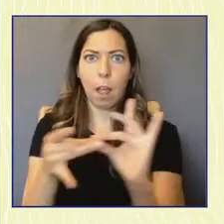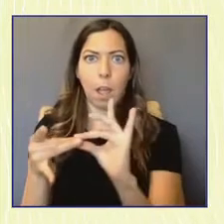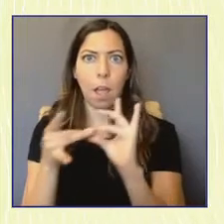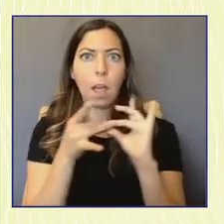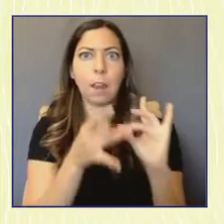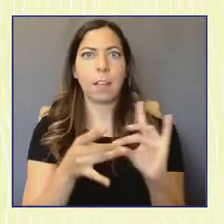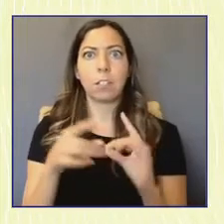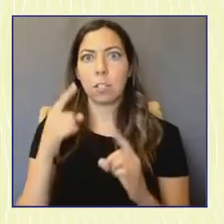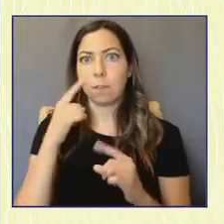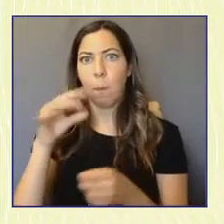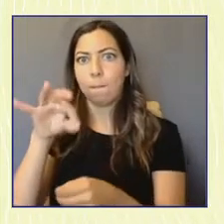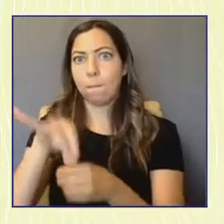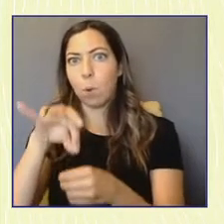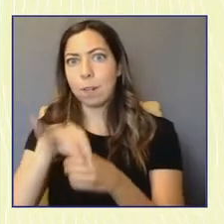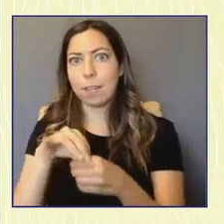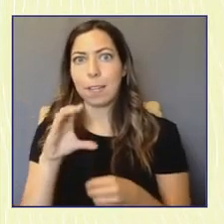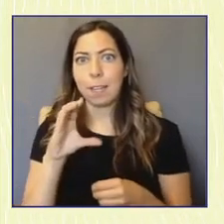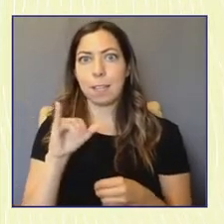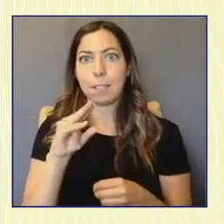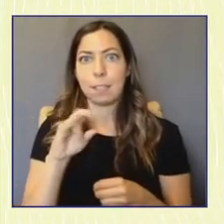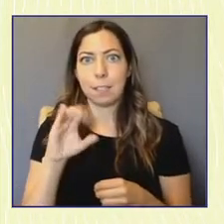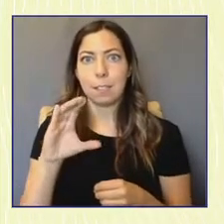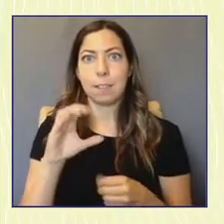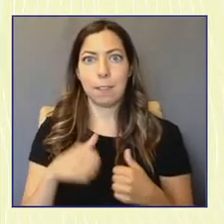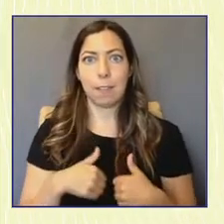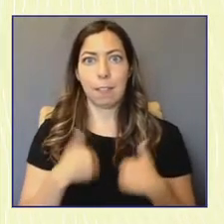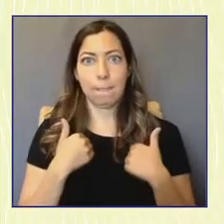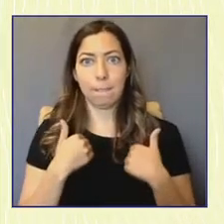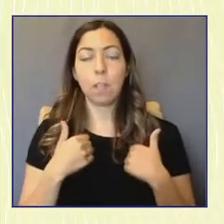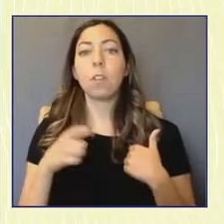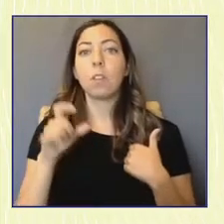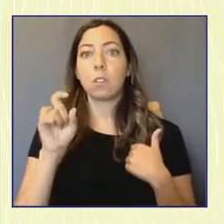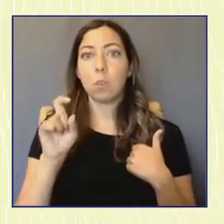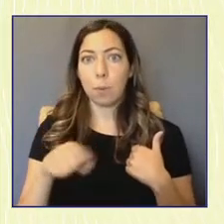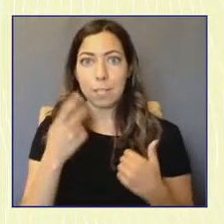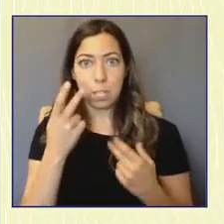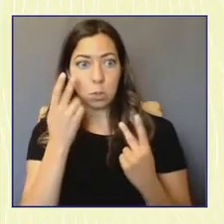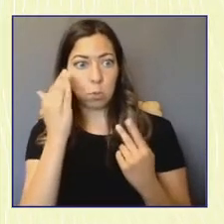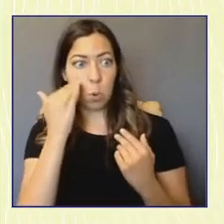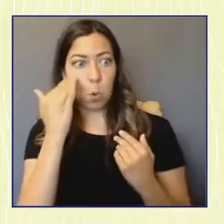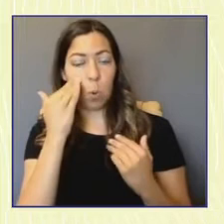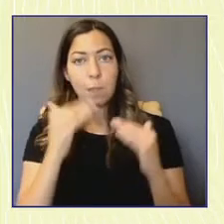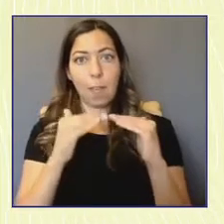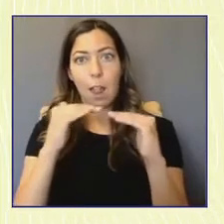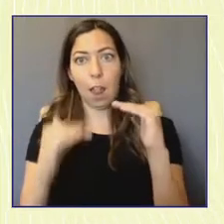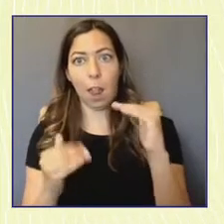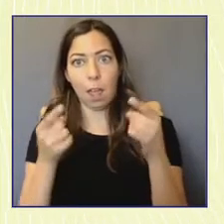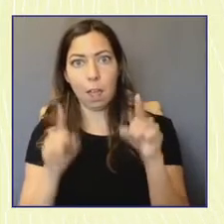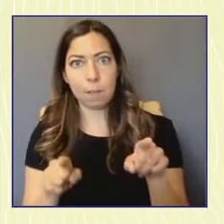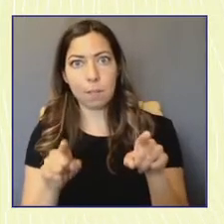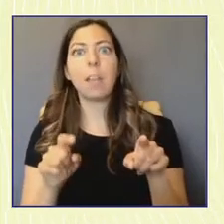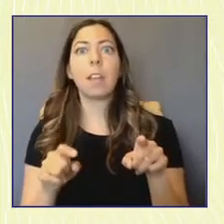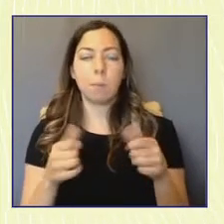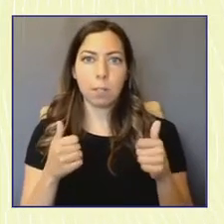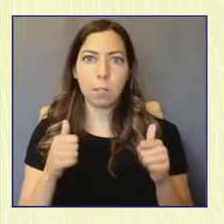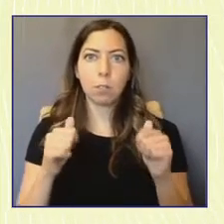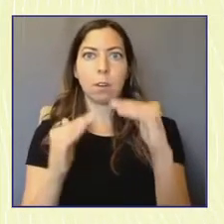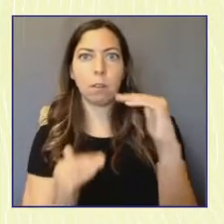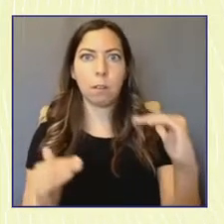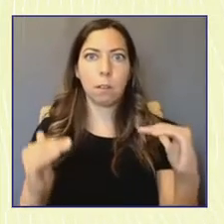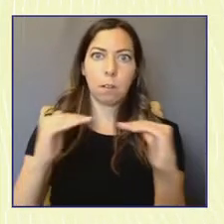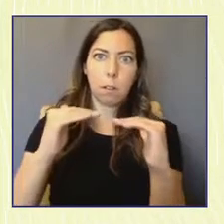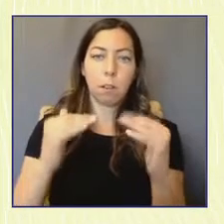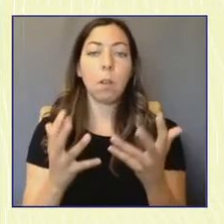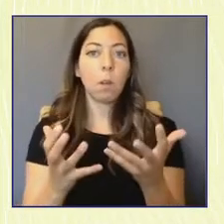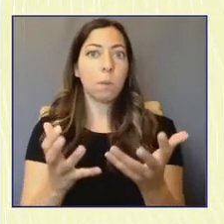going to happen if we connect our efforts and create new ones to address those stubborn inequities Abby talked about. If we want to be successful in growing lifelong voters,